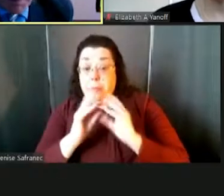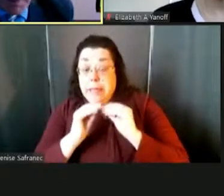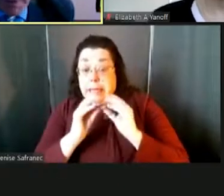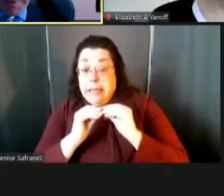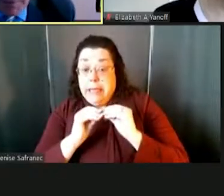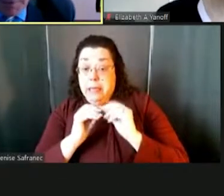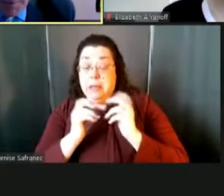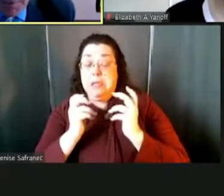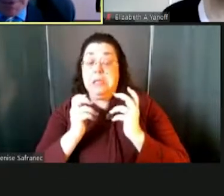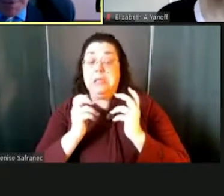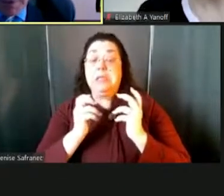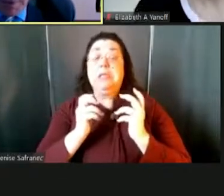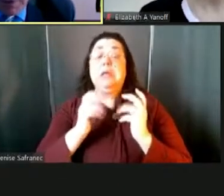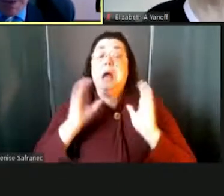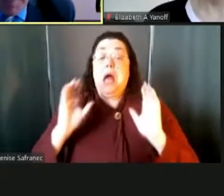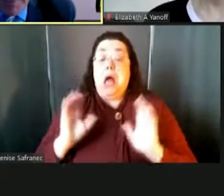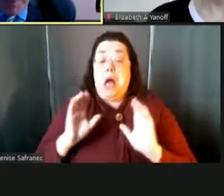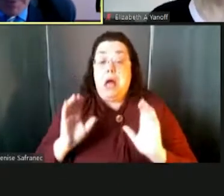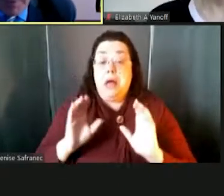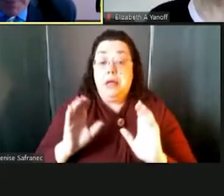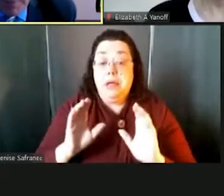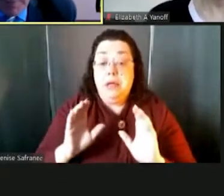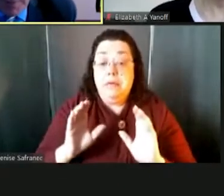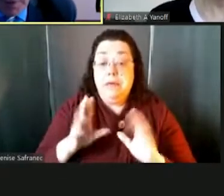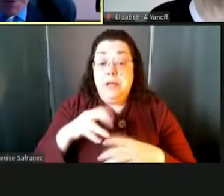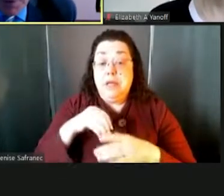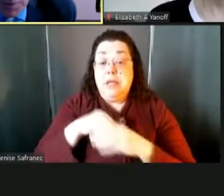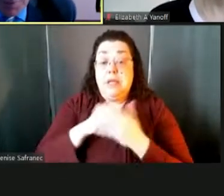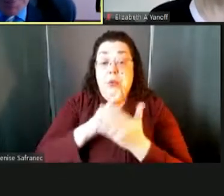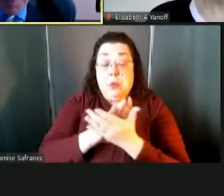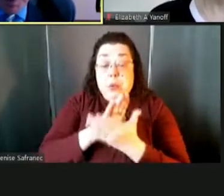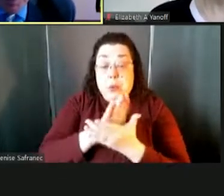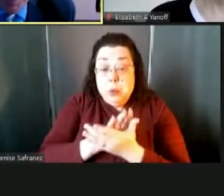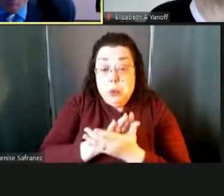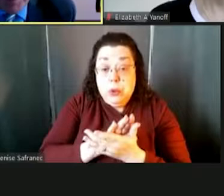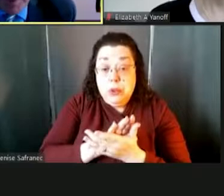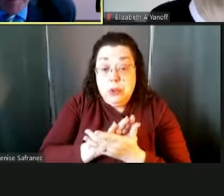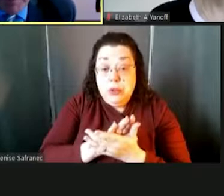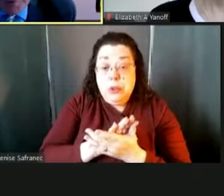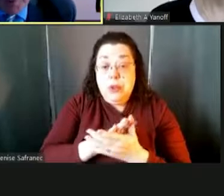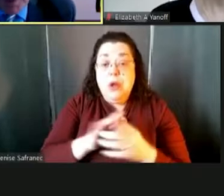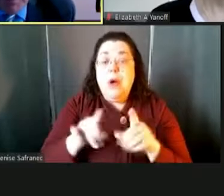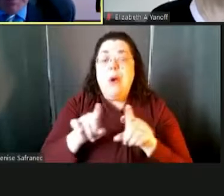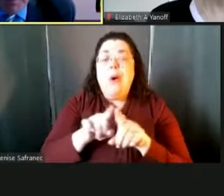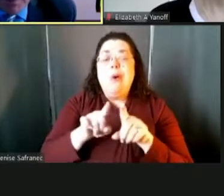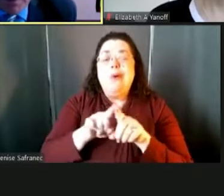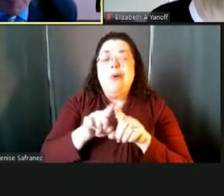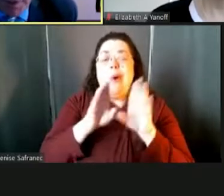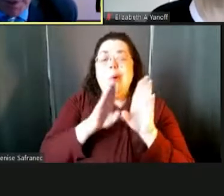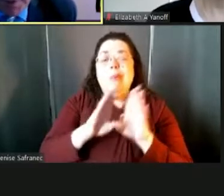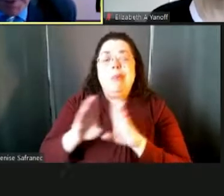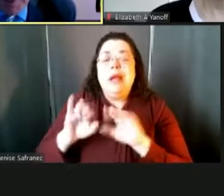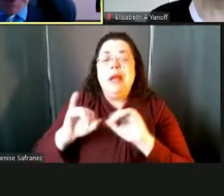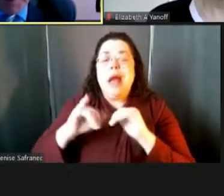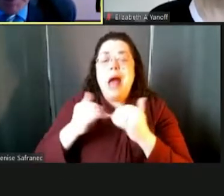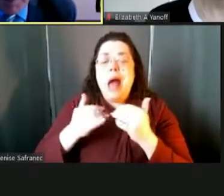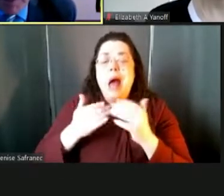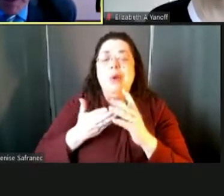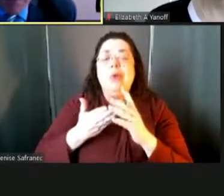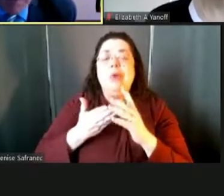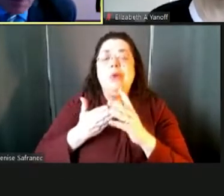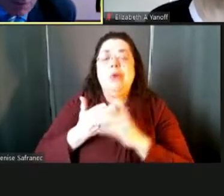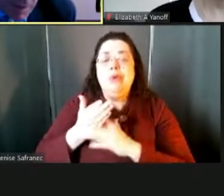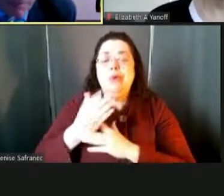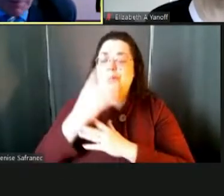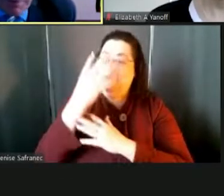our parents and activities that are happening in the schools, but also planned virtually through meetings that we typically